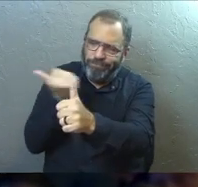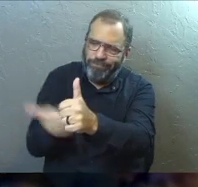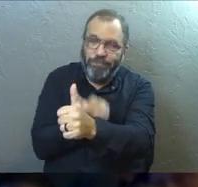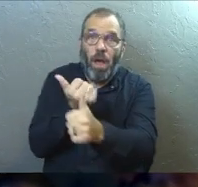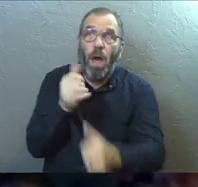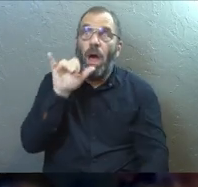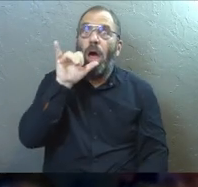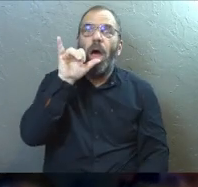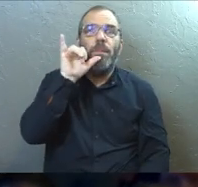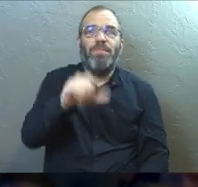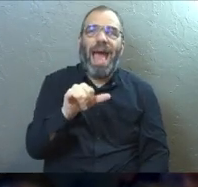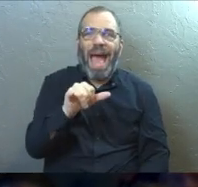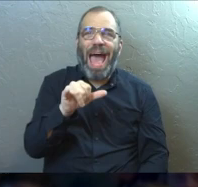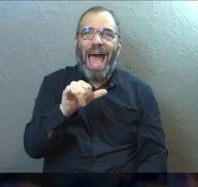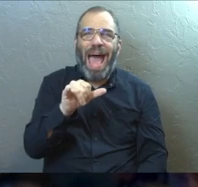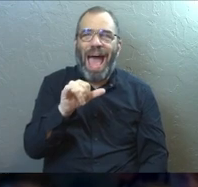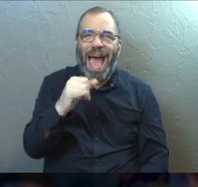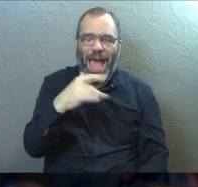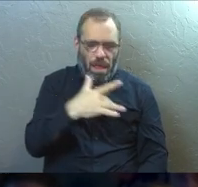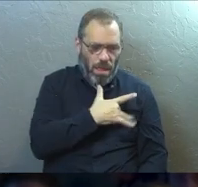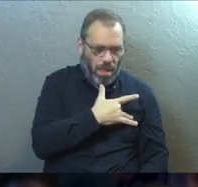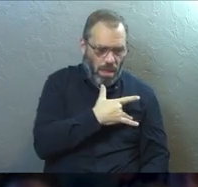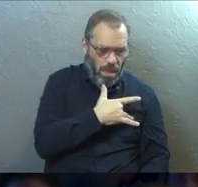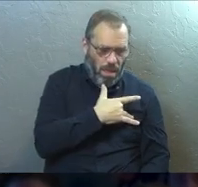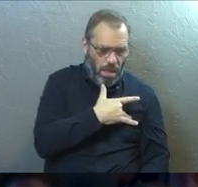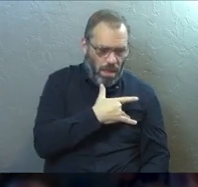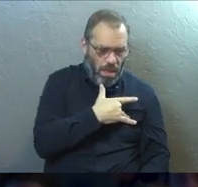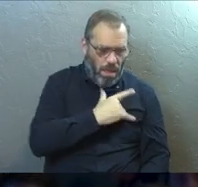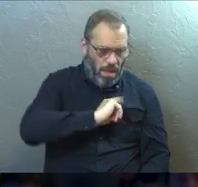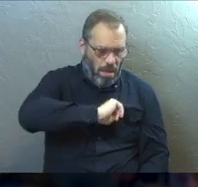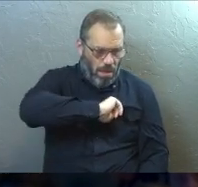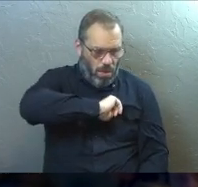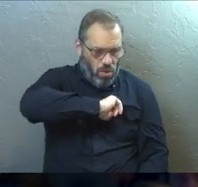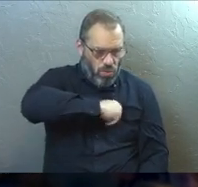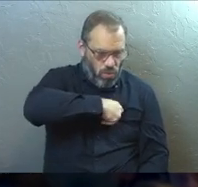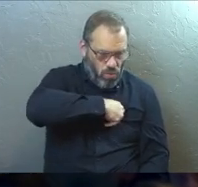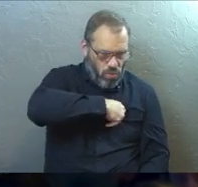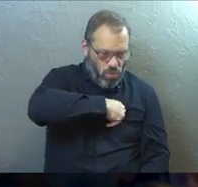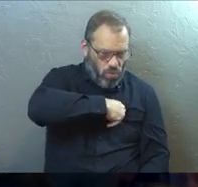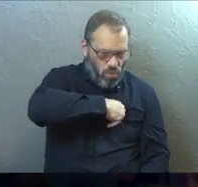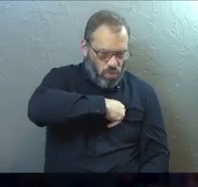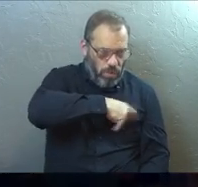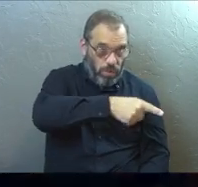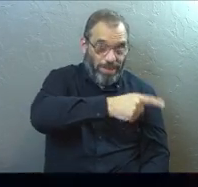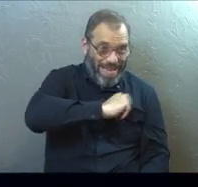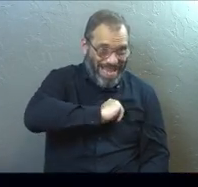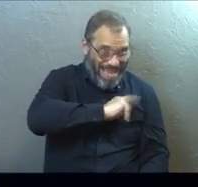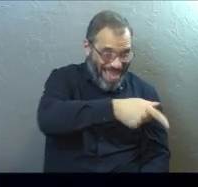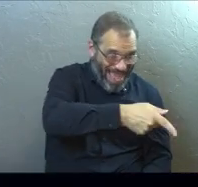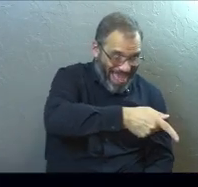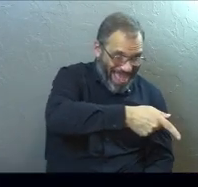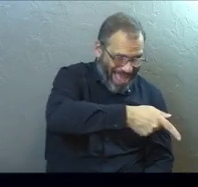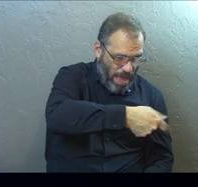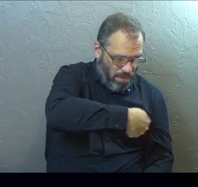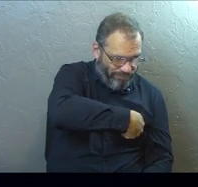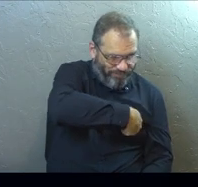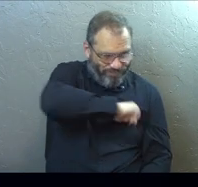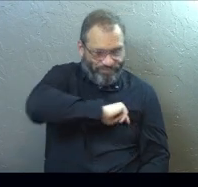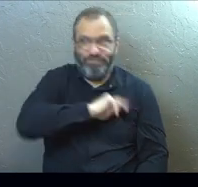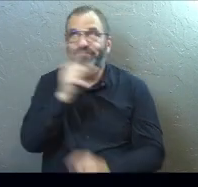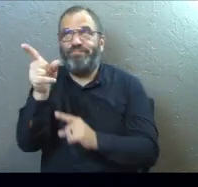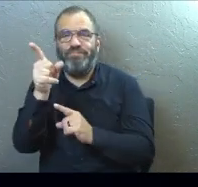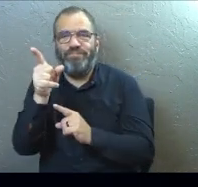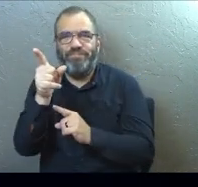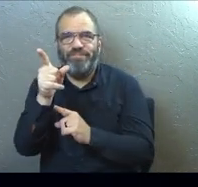As soon as that little switch in your heart changes from I want to run my life to I actually want to invite Jesus in to run my life,